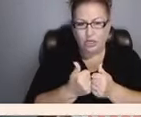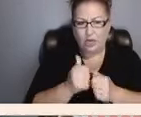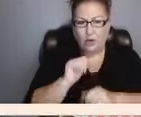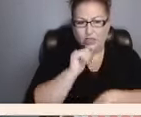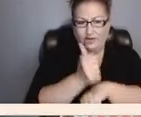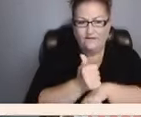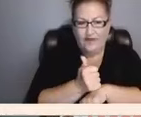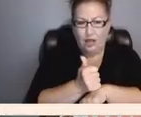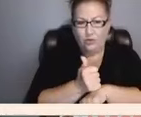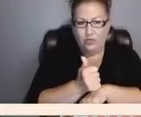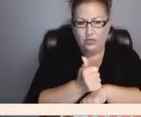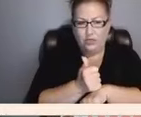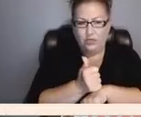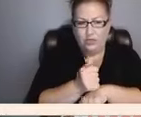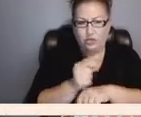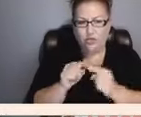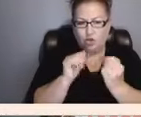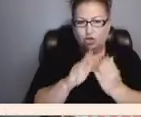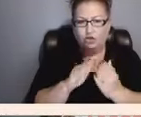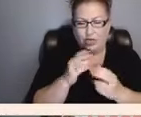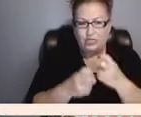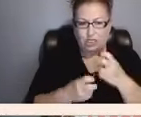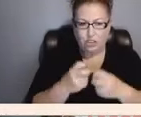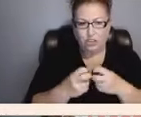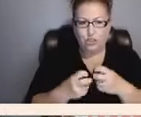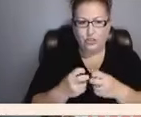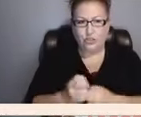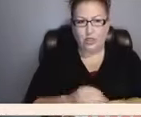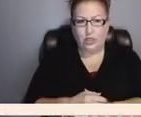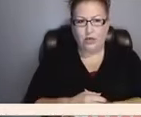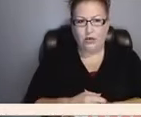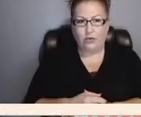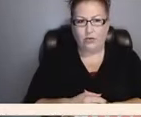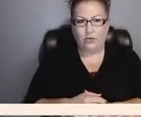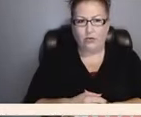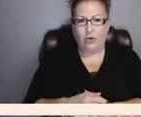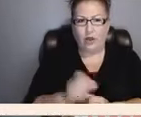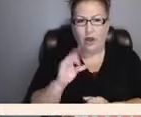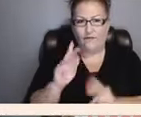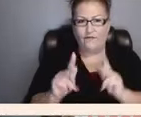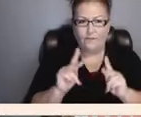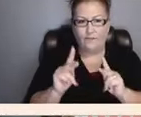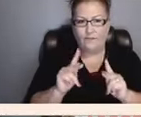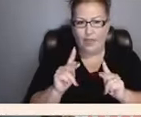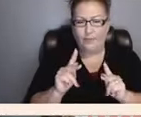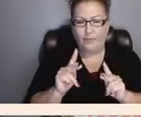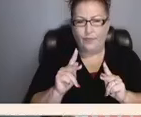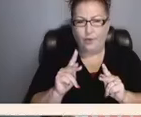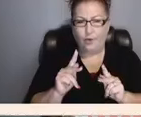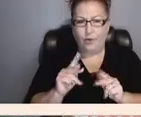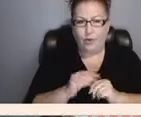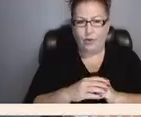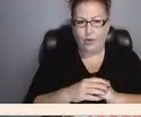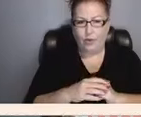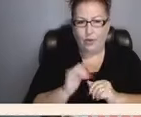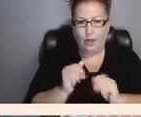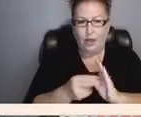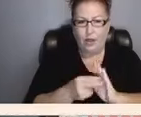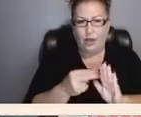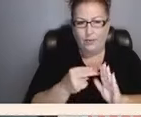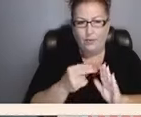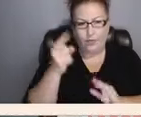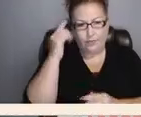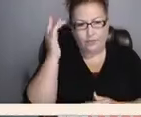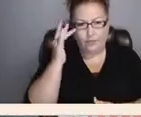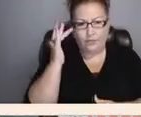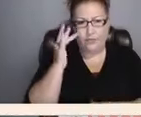address issues of people labeled as insane, which later came